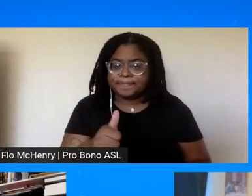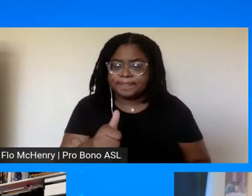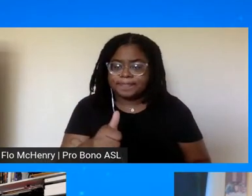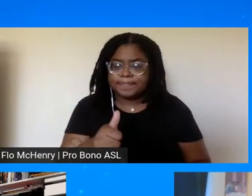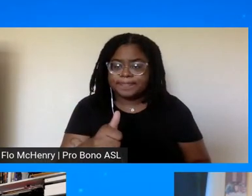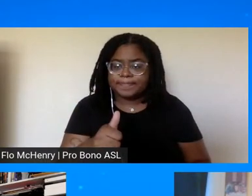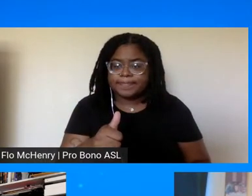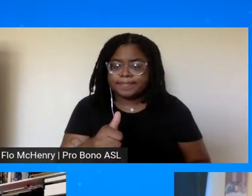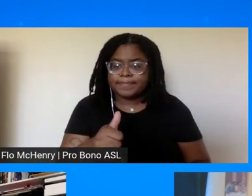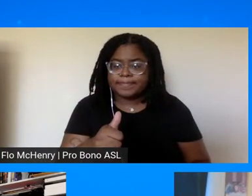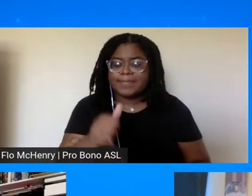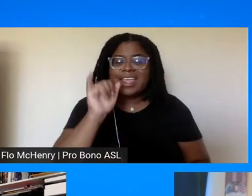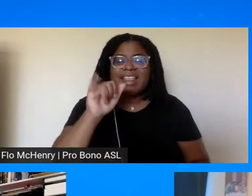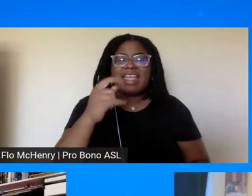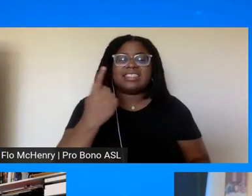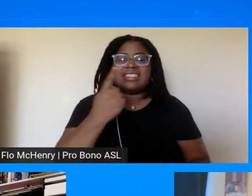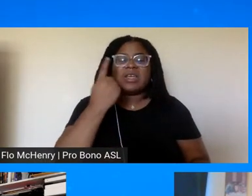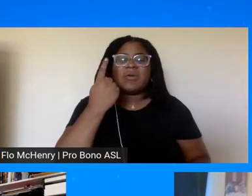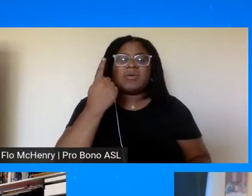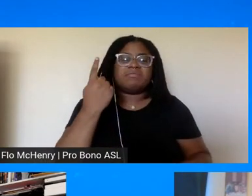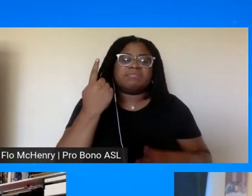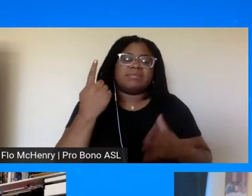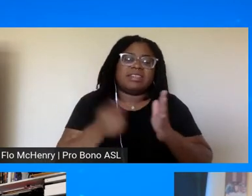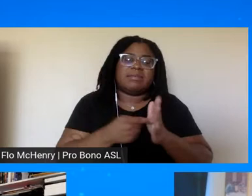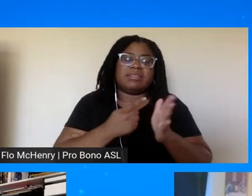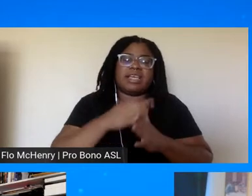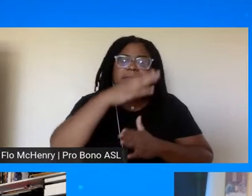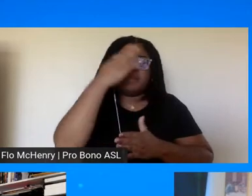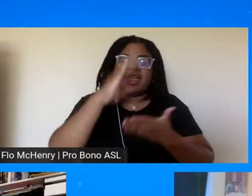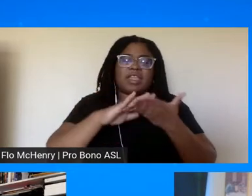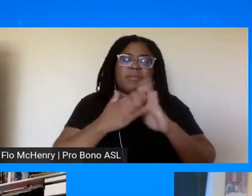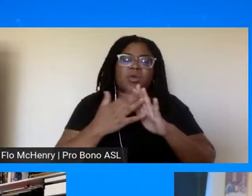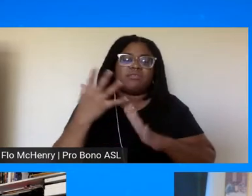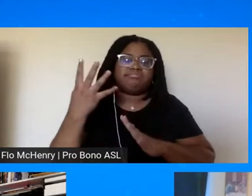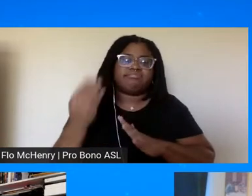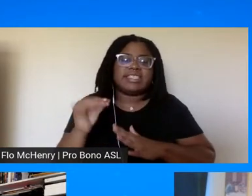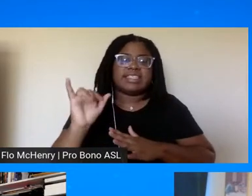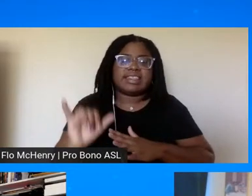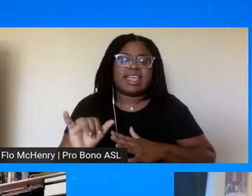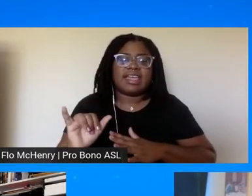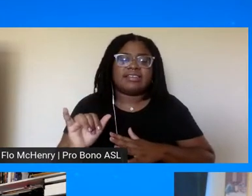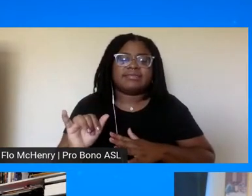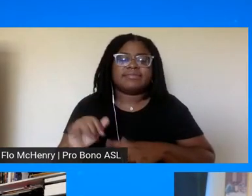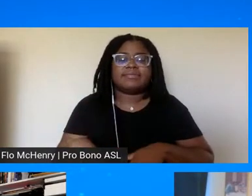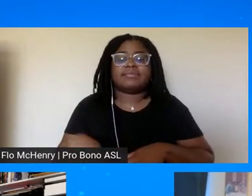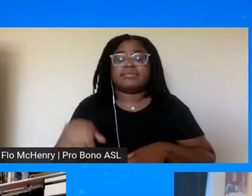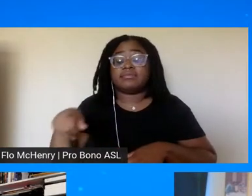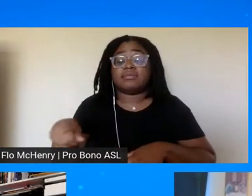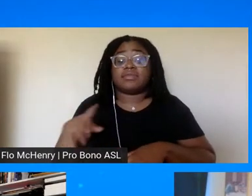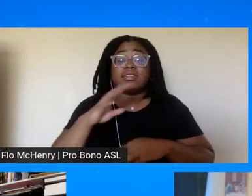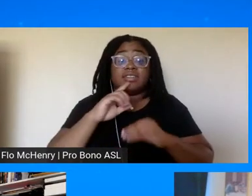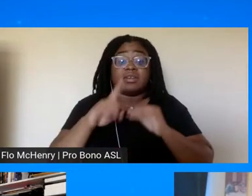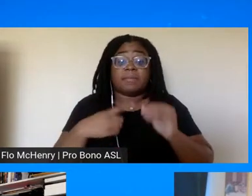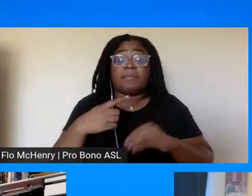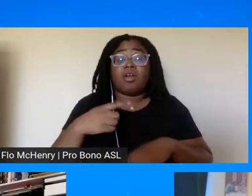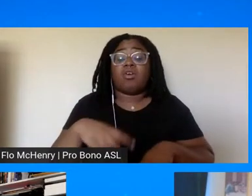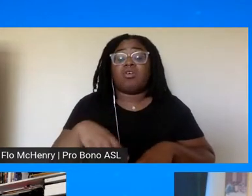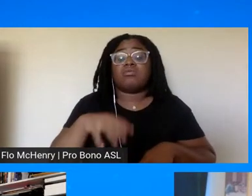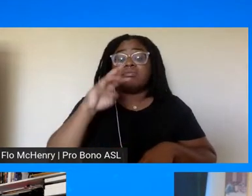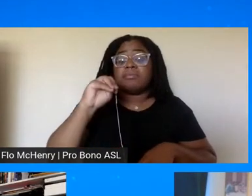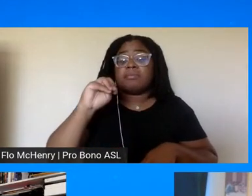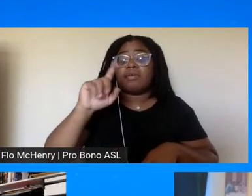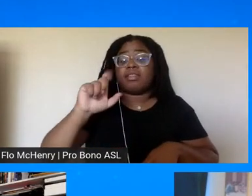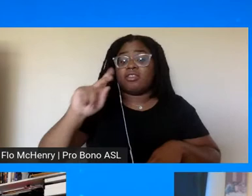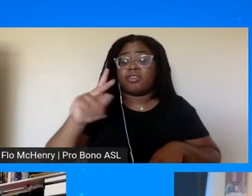and i think that's what we lost as a black black community and that dr king was what malcolm x was there people were mistaken it's because he thought